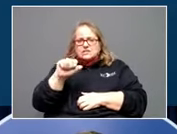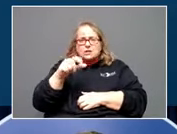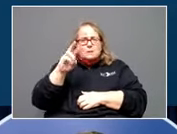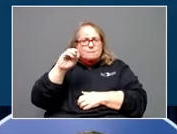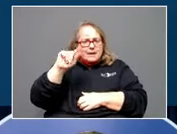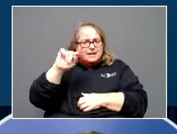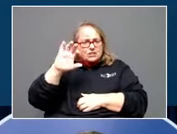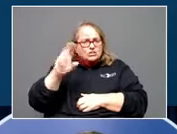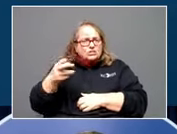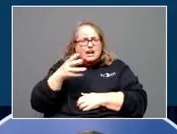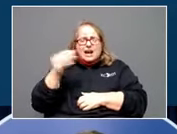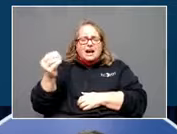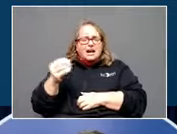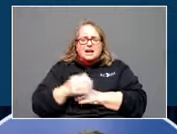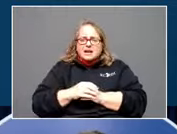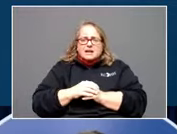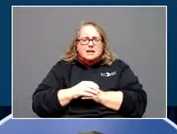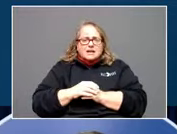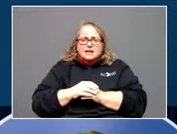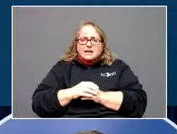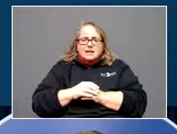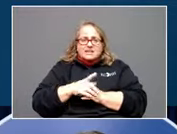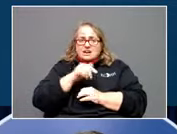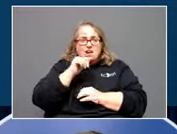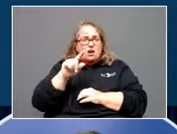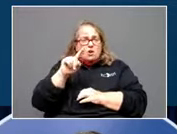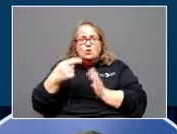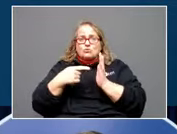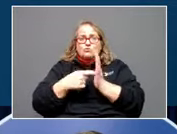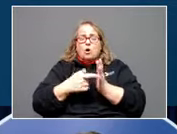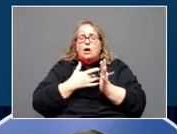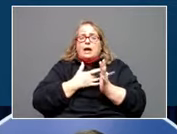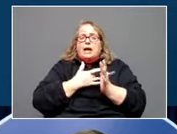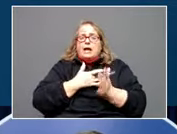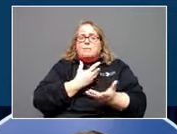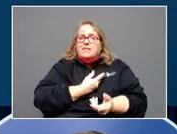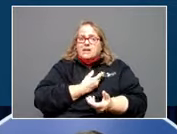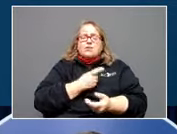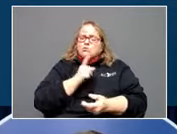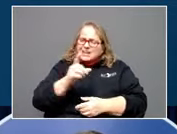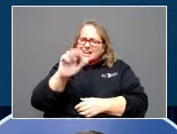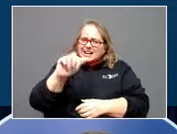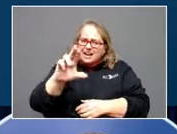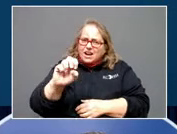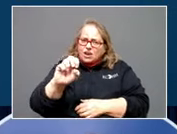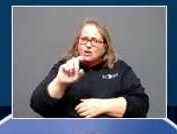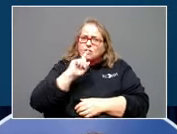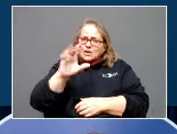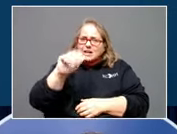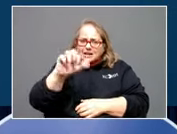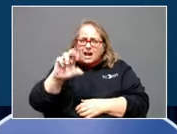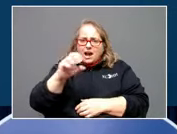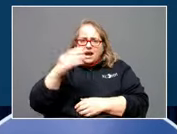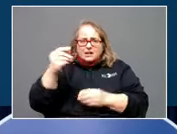they weren't just showing empathy. They really cared, and they spent a